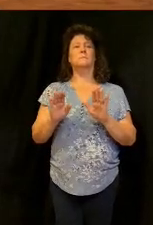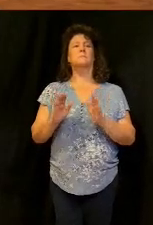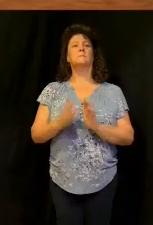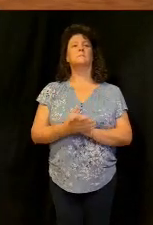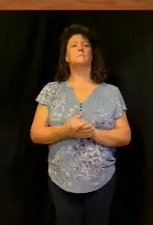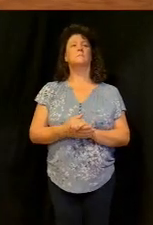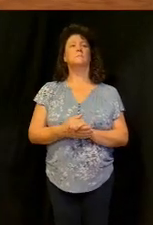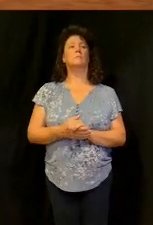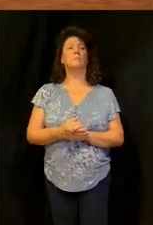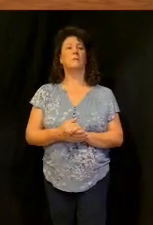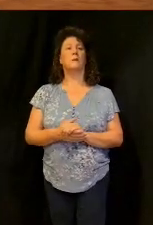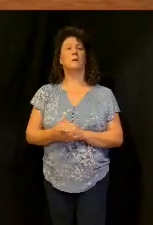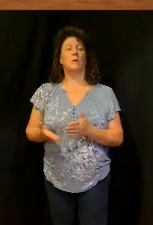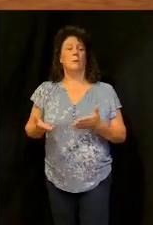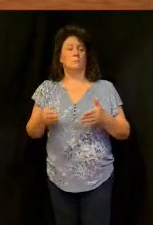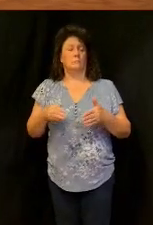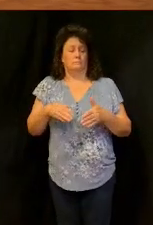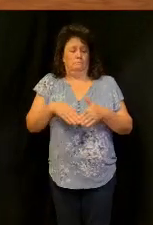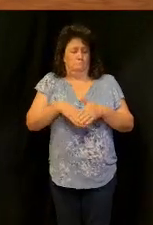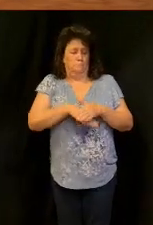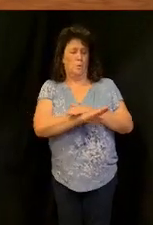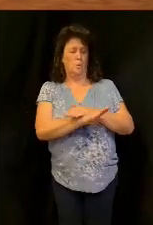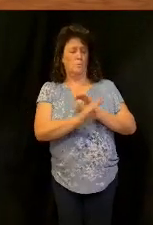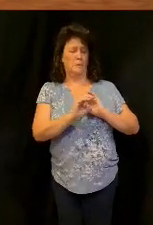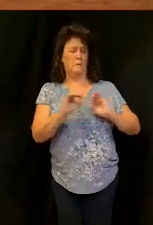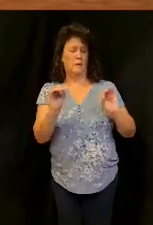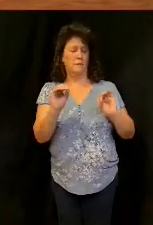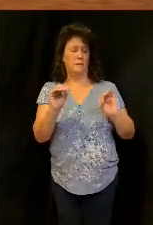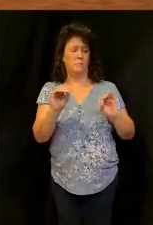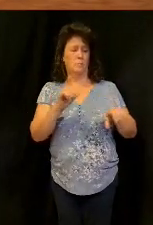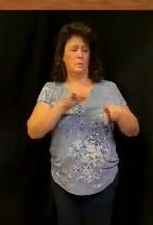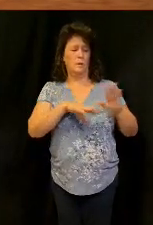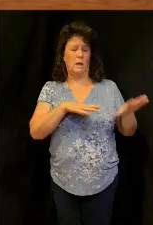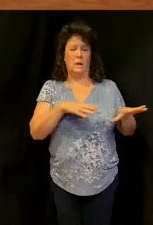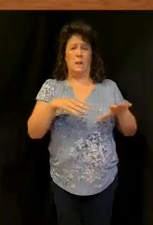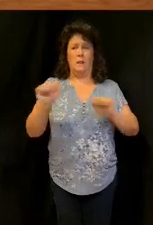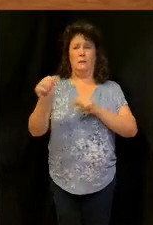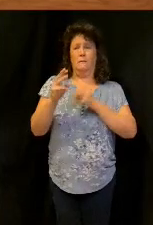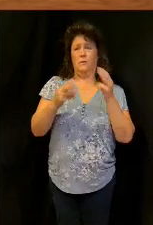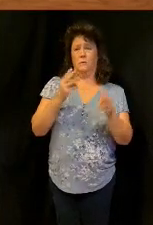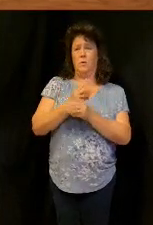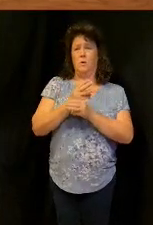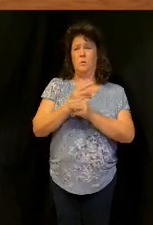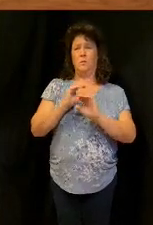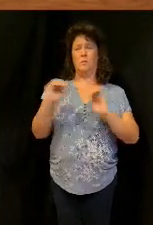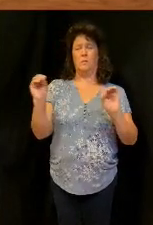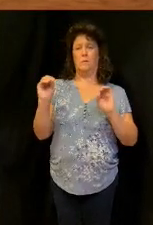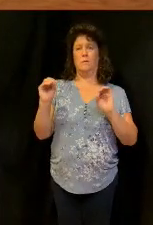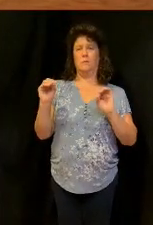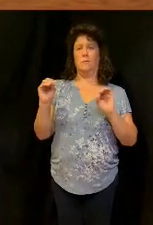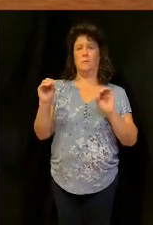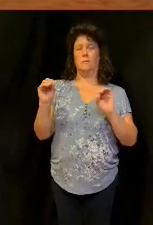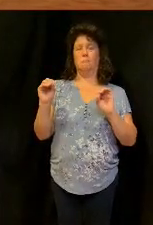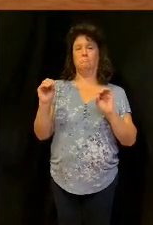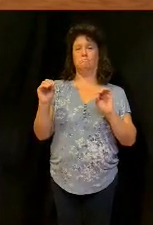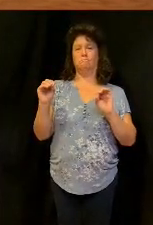for we brought nothing into this world it's certain we can carry what hearses don't pull you hauls